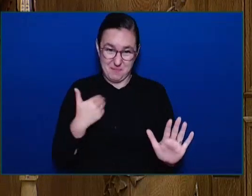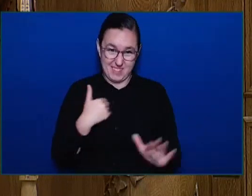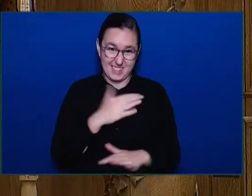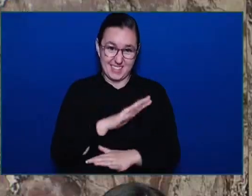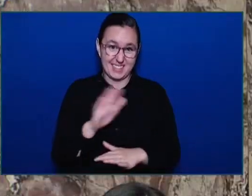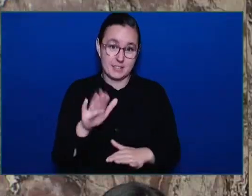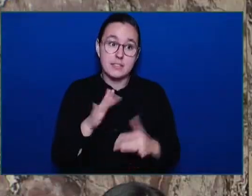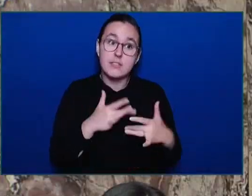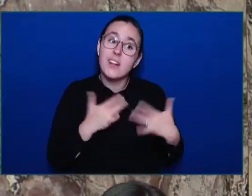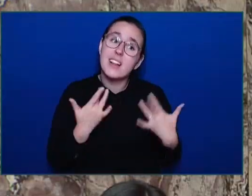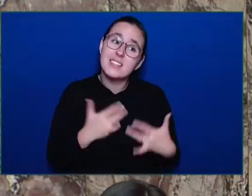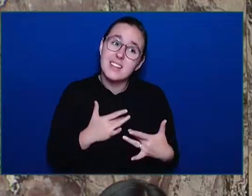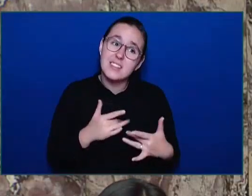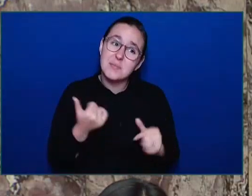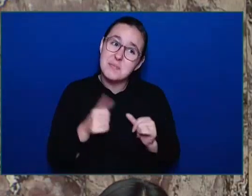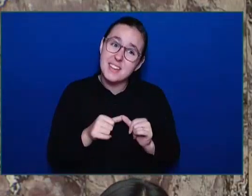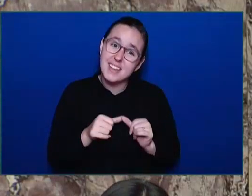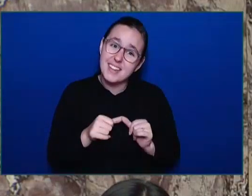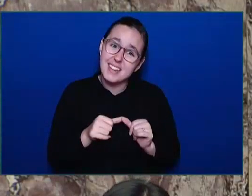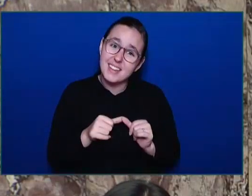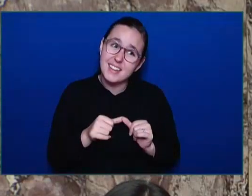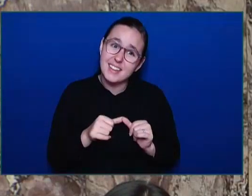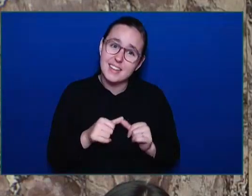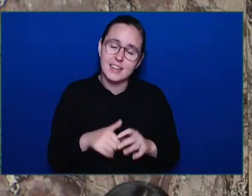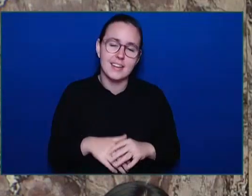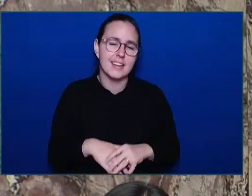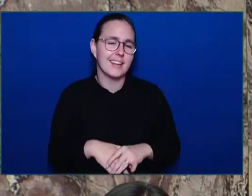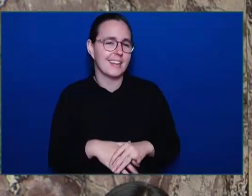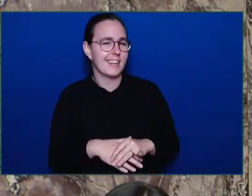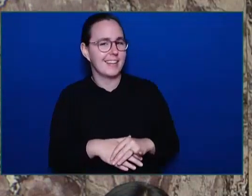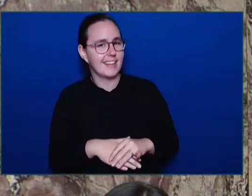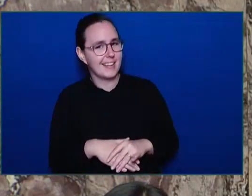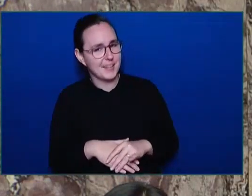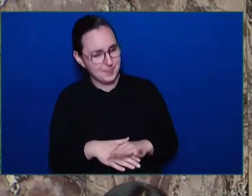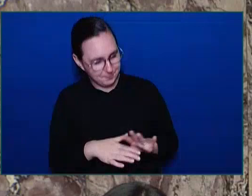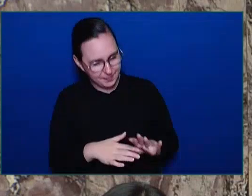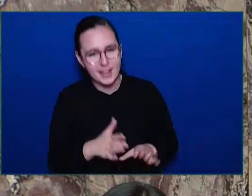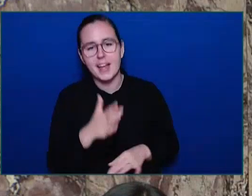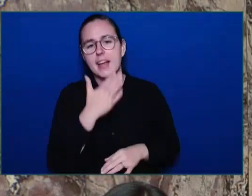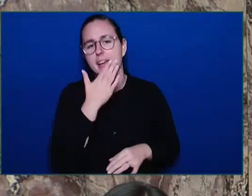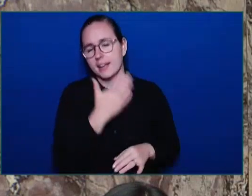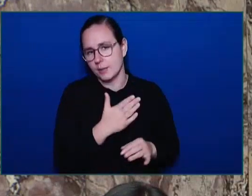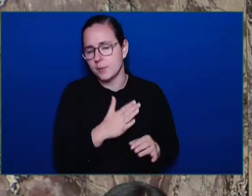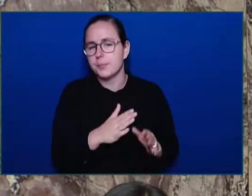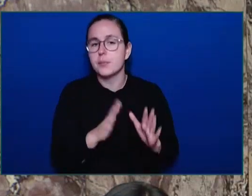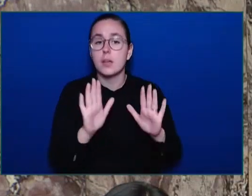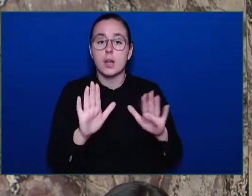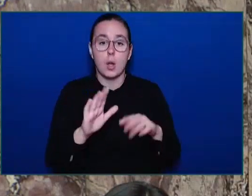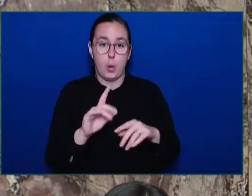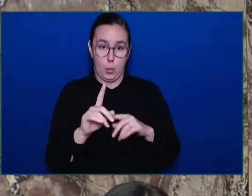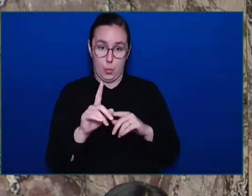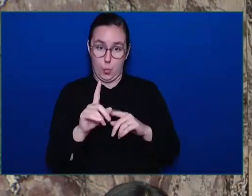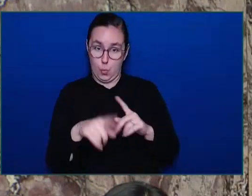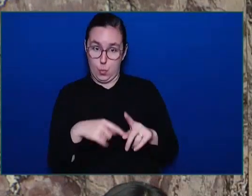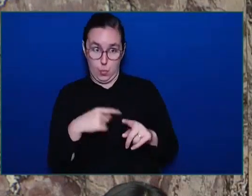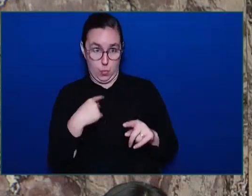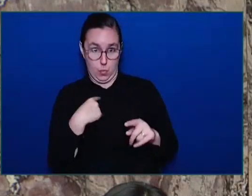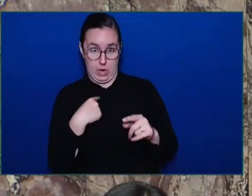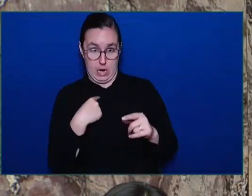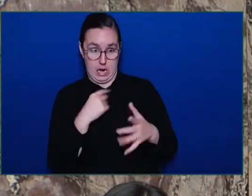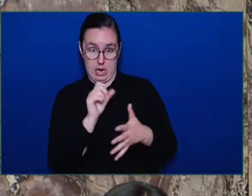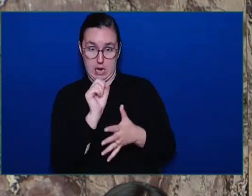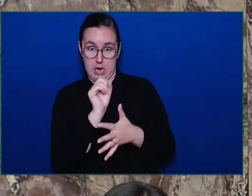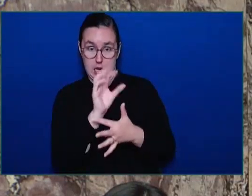Continue. Thank you, Honourable Speaker. You know, I always find it interesting that whenever I'm about to let them know the facts, they don't want to hear it. They start